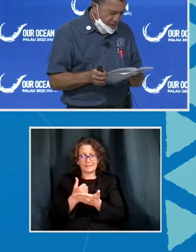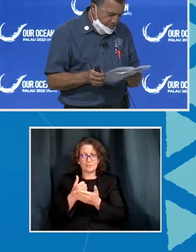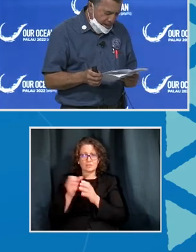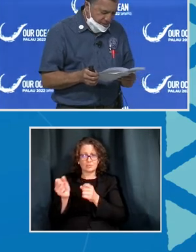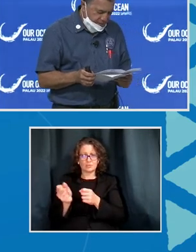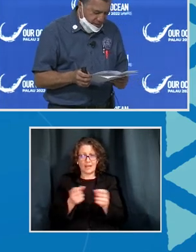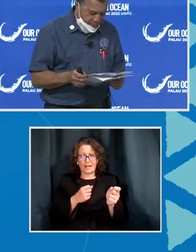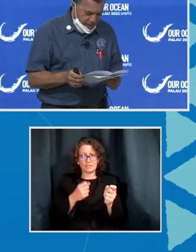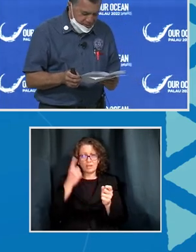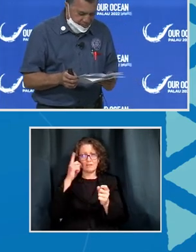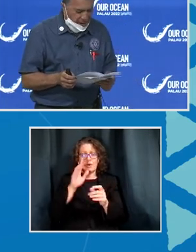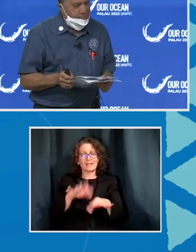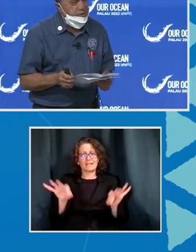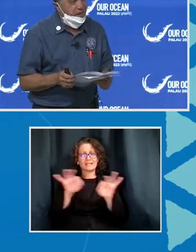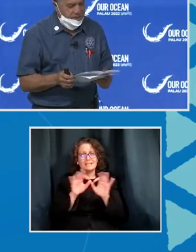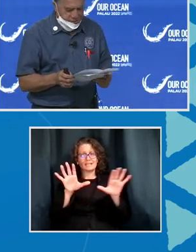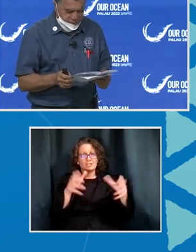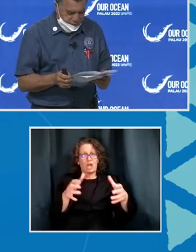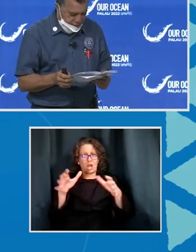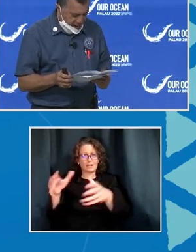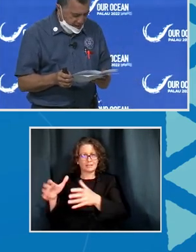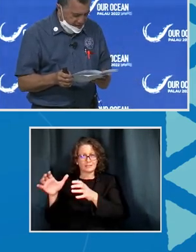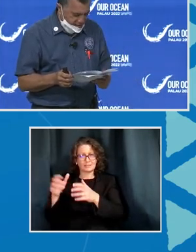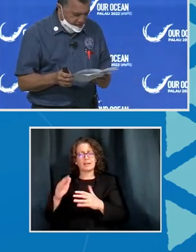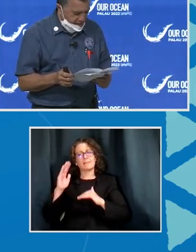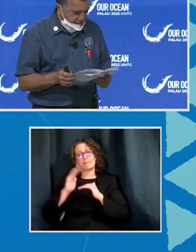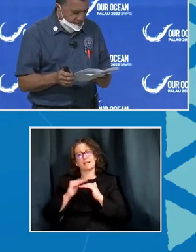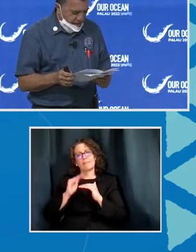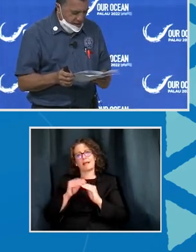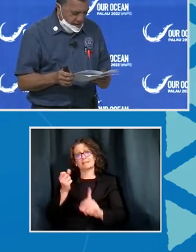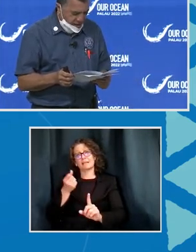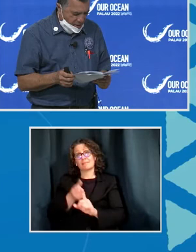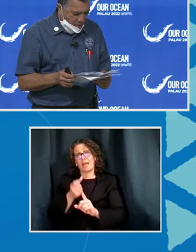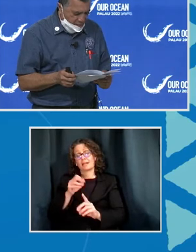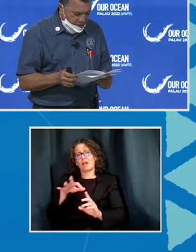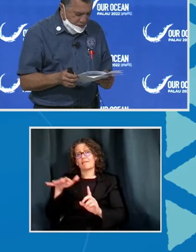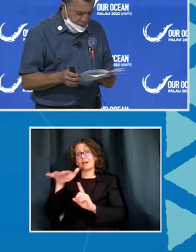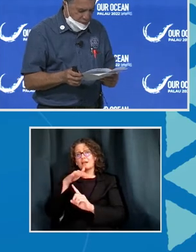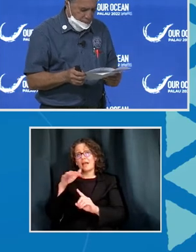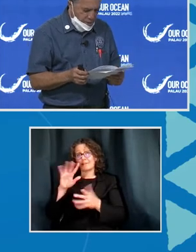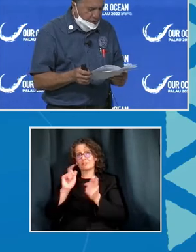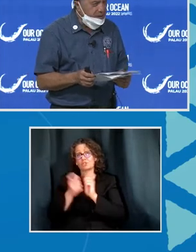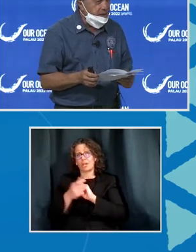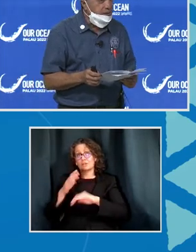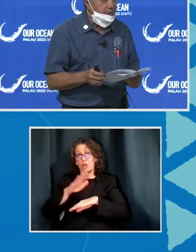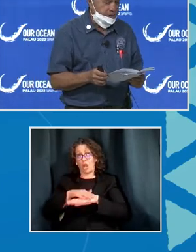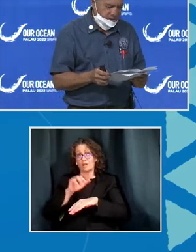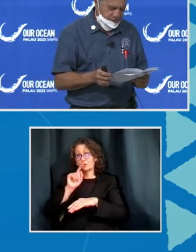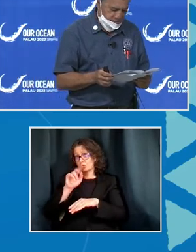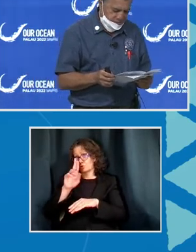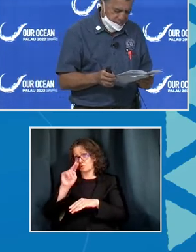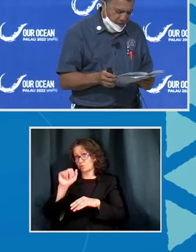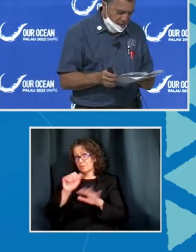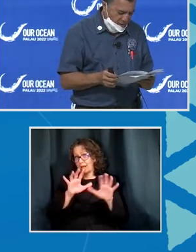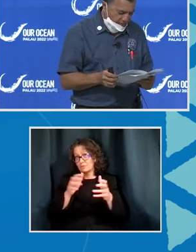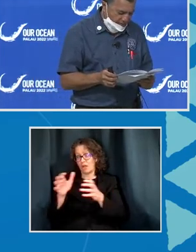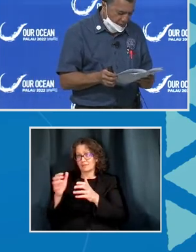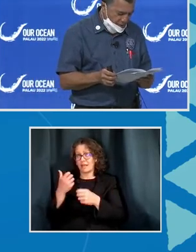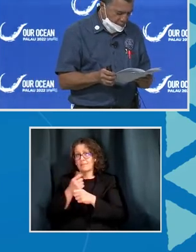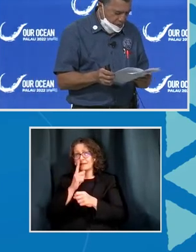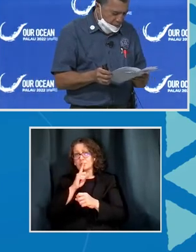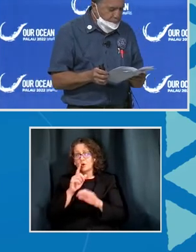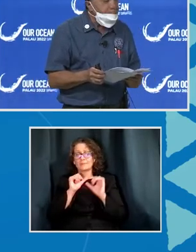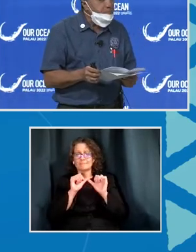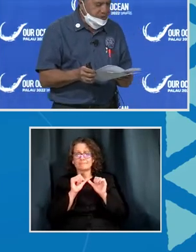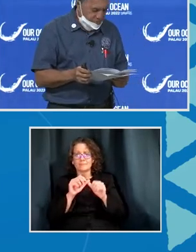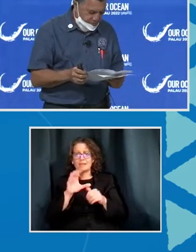minimizing the impacts of climate change on tuna stocks and our inshore marine ecosystem. Of